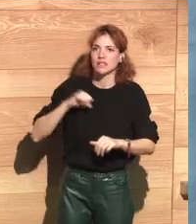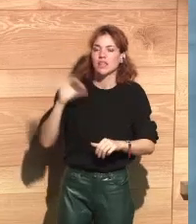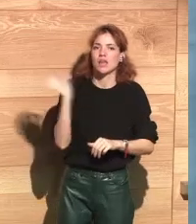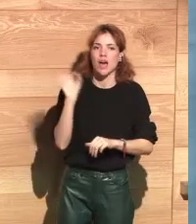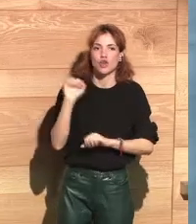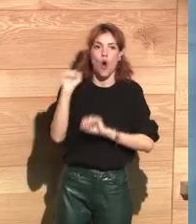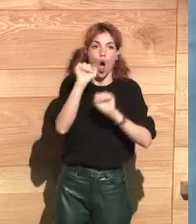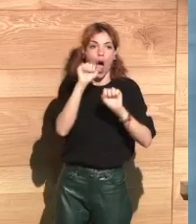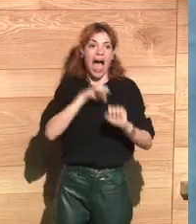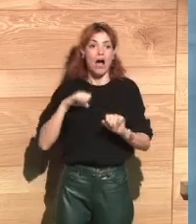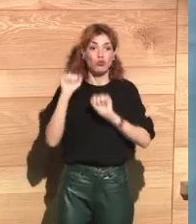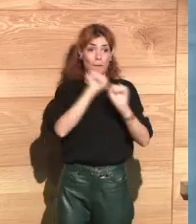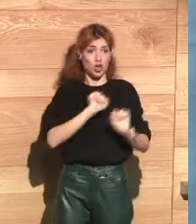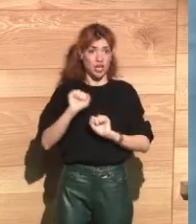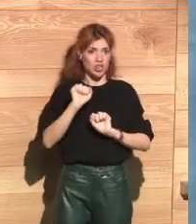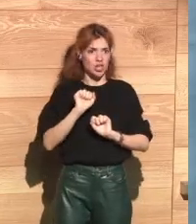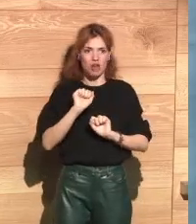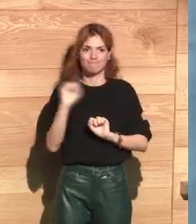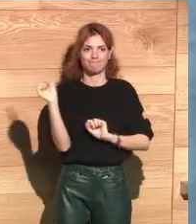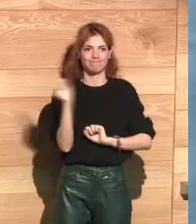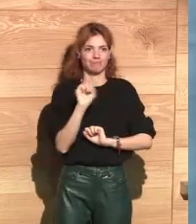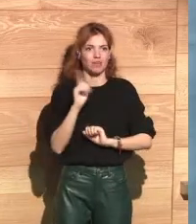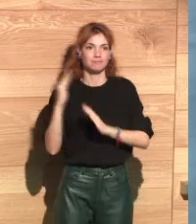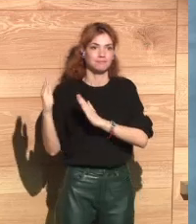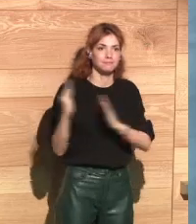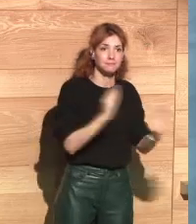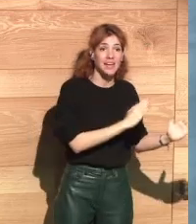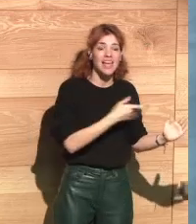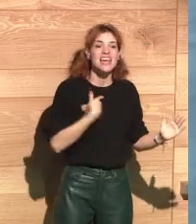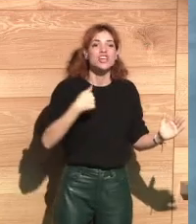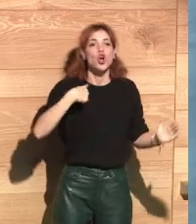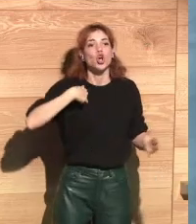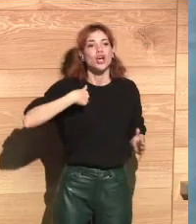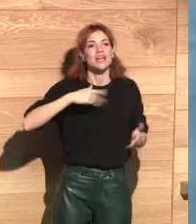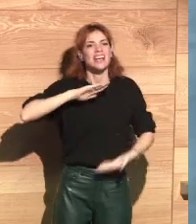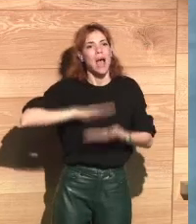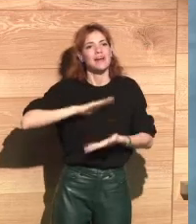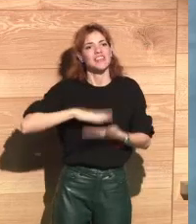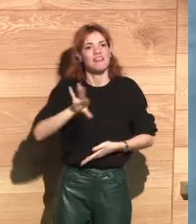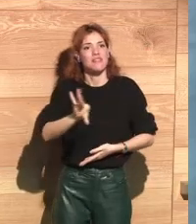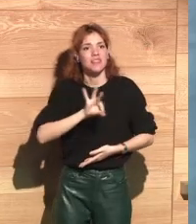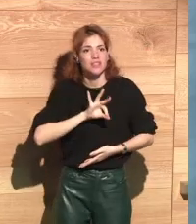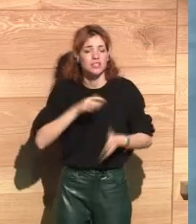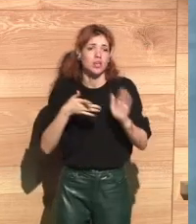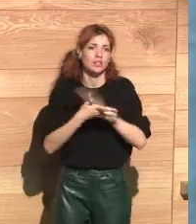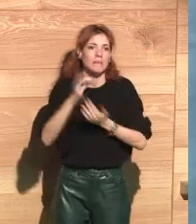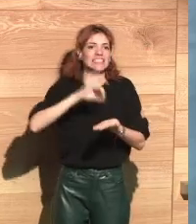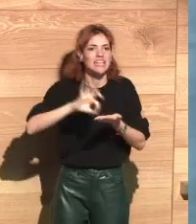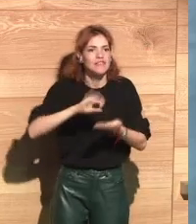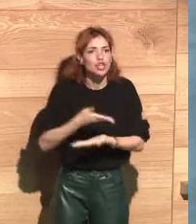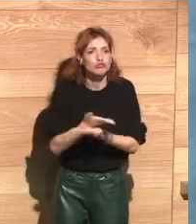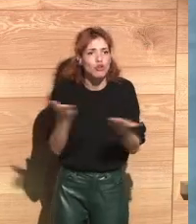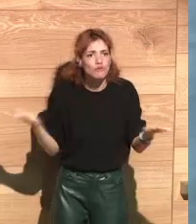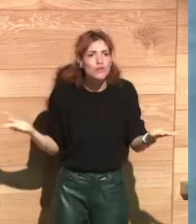talking about protection, not protection or privacy and non-privacy, but their capacity of making decisions in a digital environment